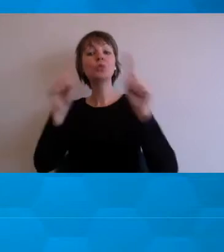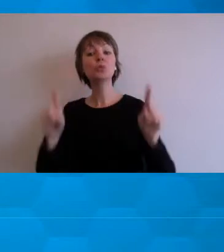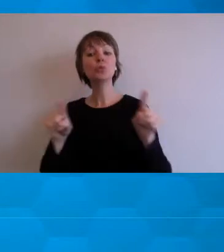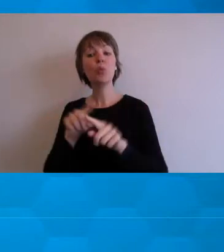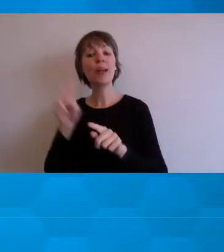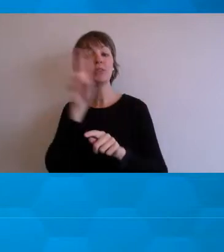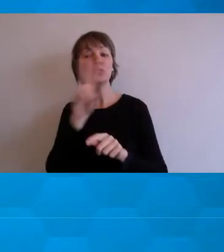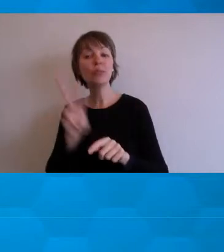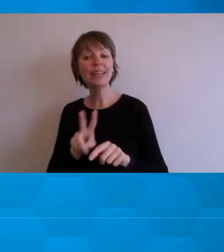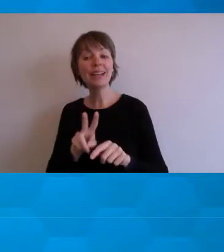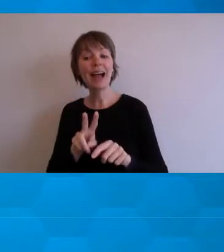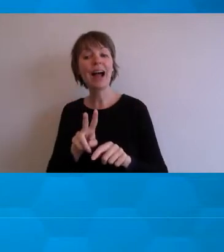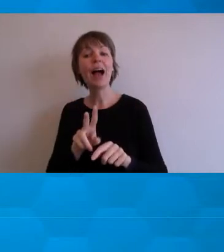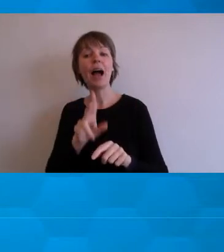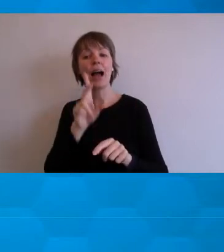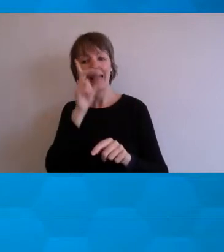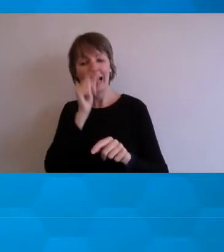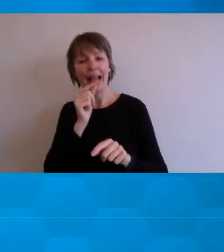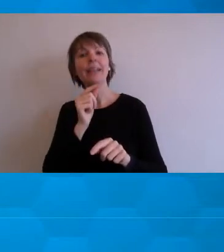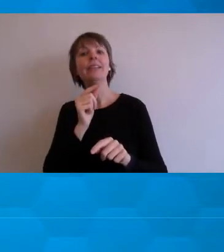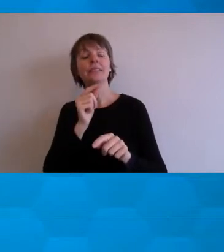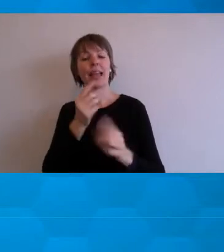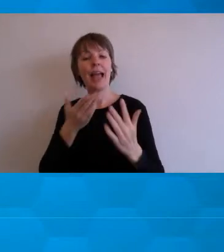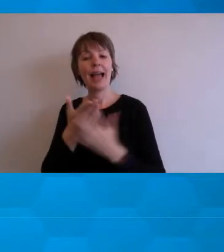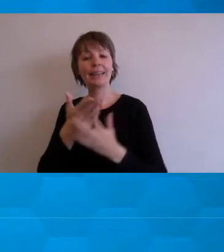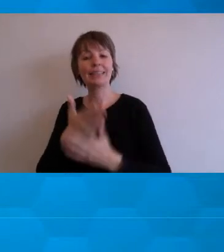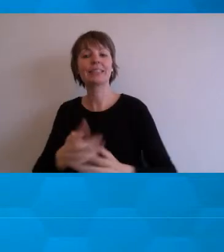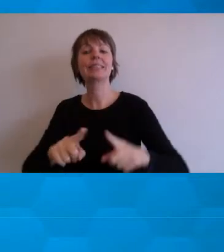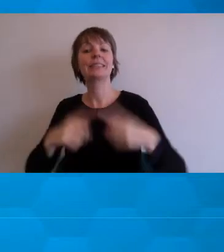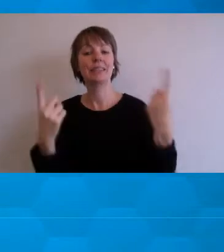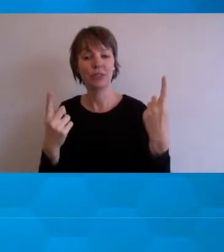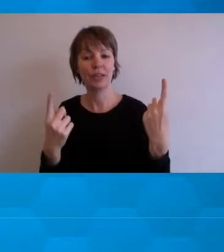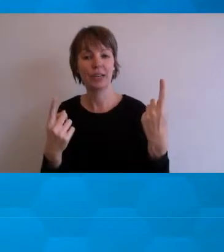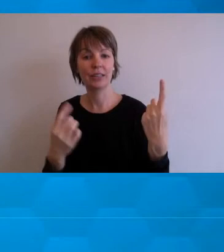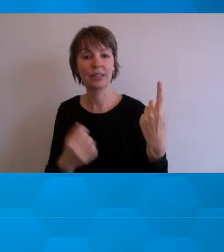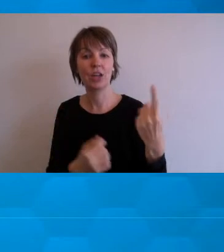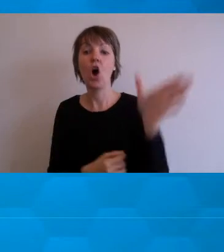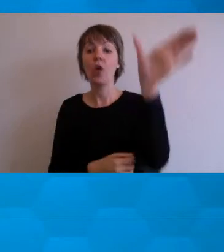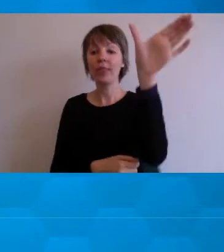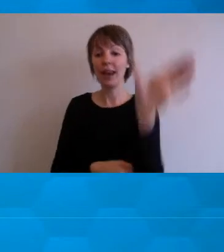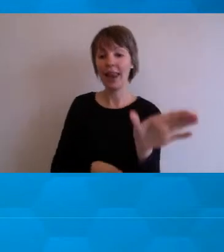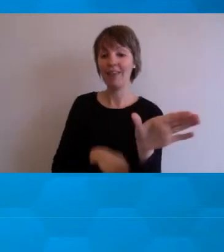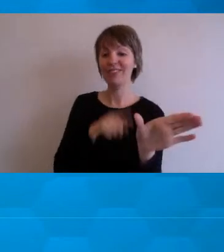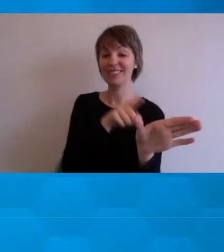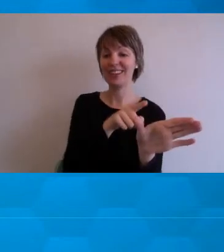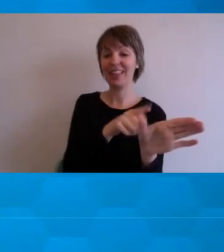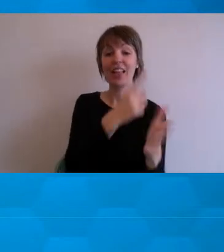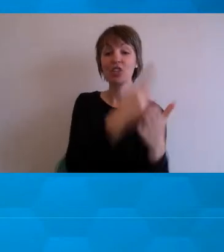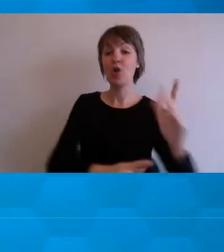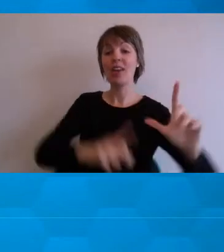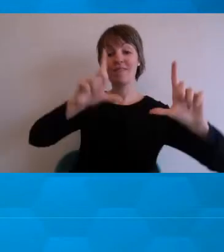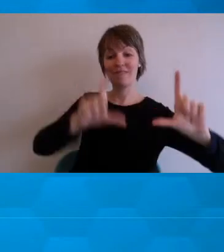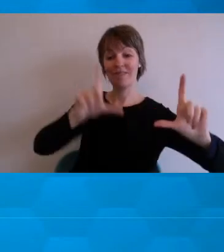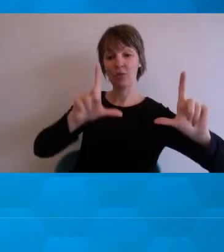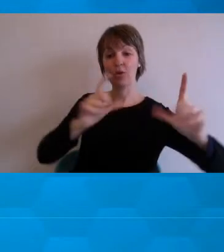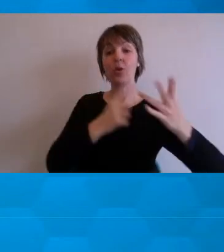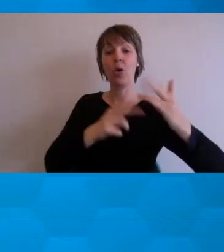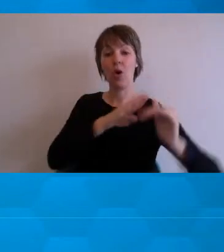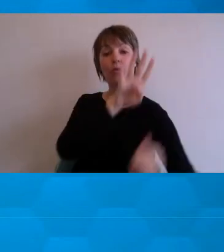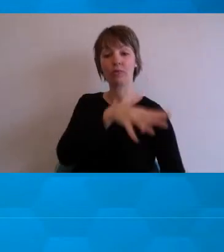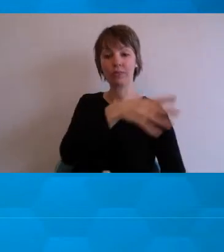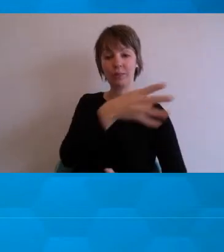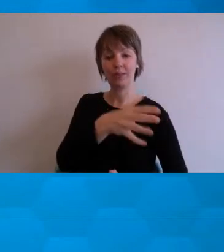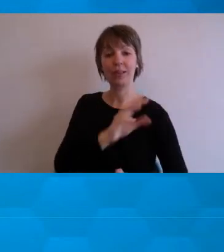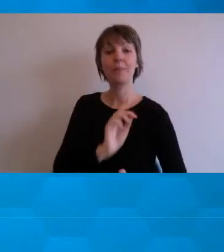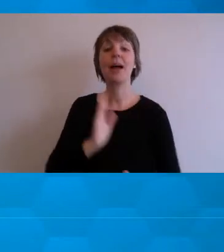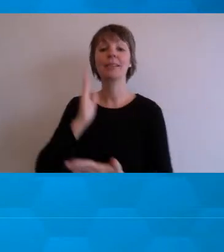table, but table two is actually a table. For example, it's not possible to edit table one, but I could click